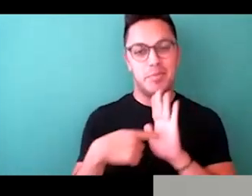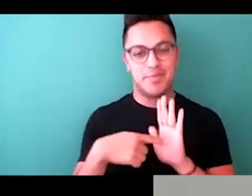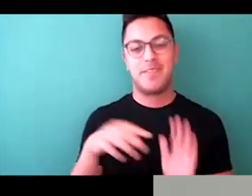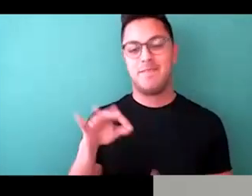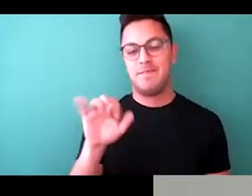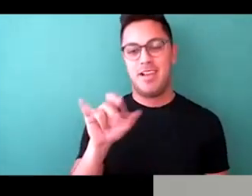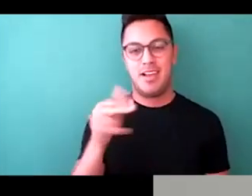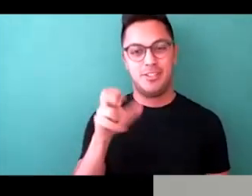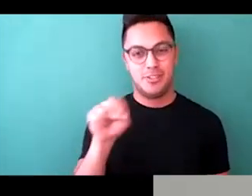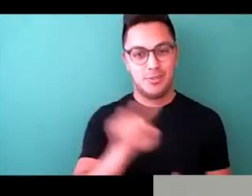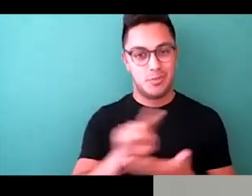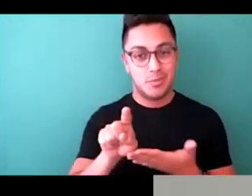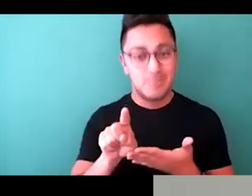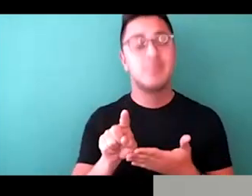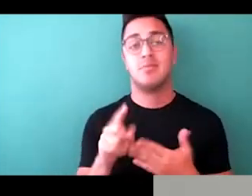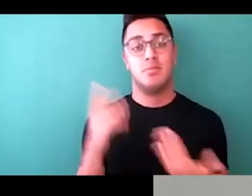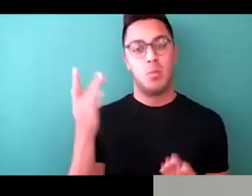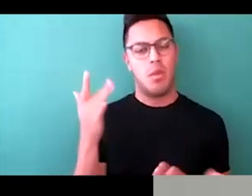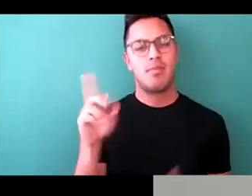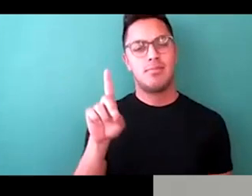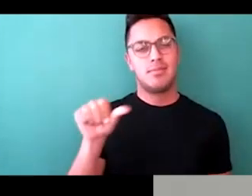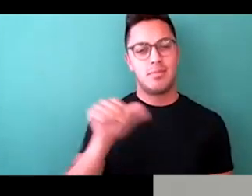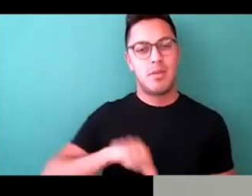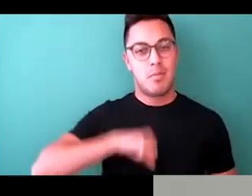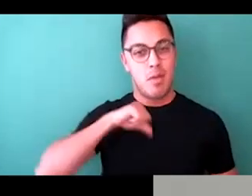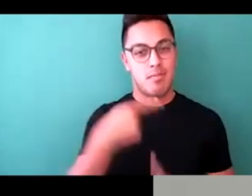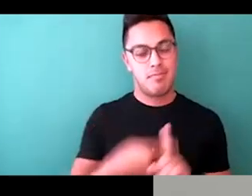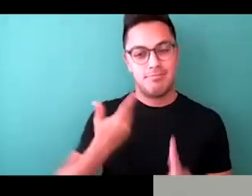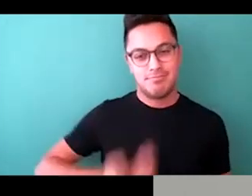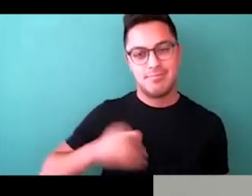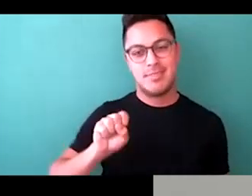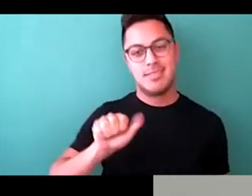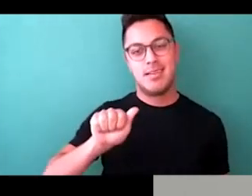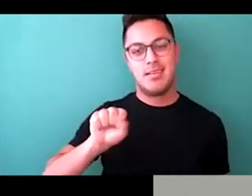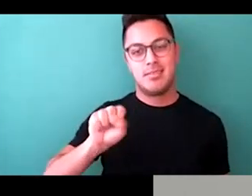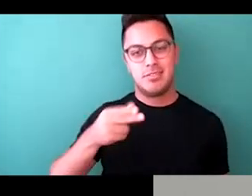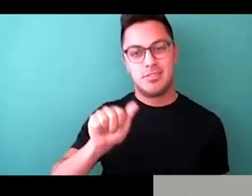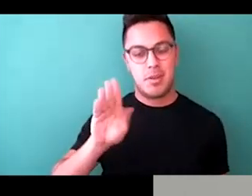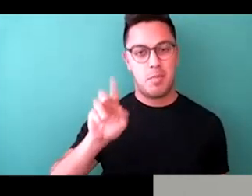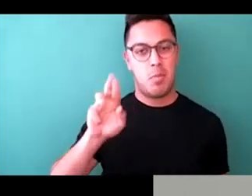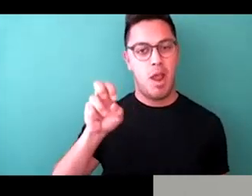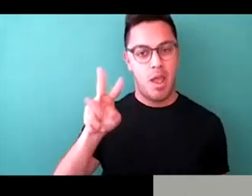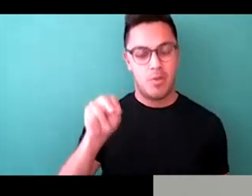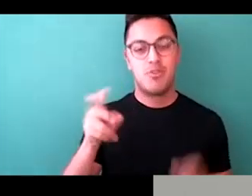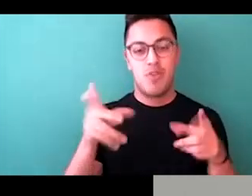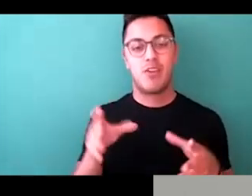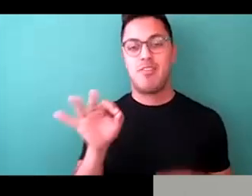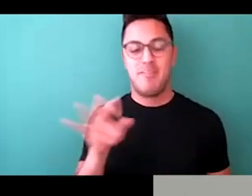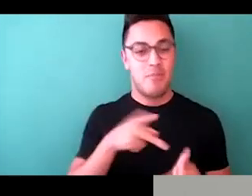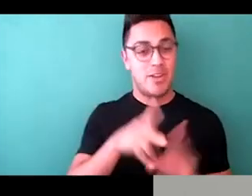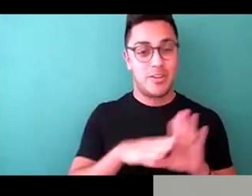recognition of Disability Pride Month. My name is Sasha Brown, and I'm the Director of Professional Development at the CFDA.